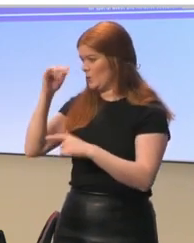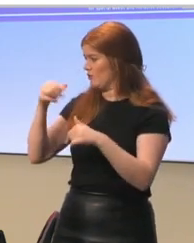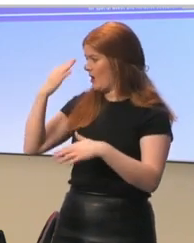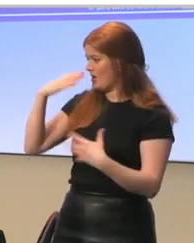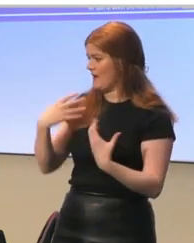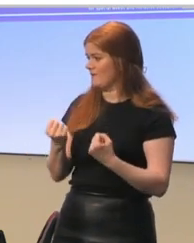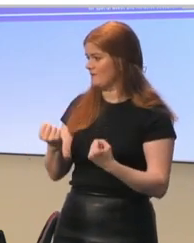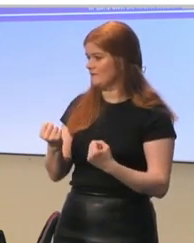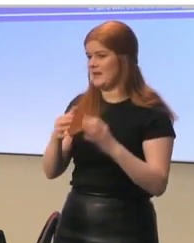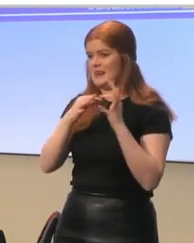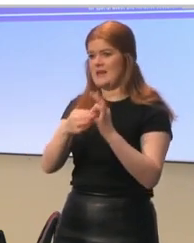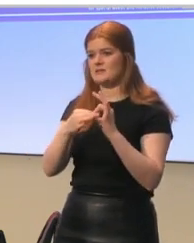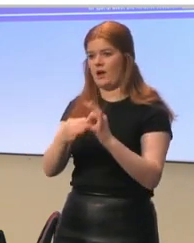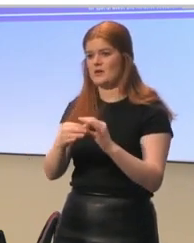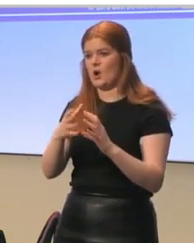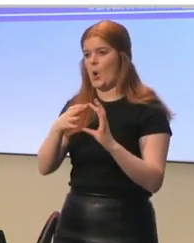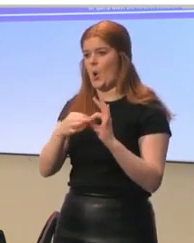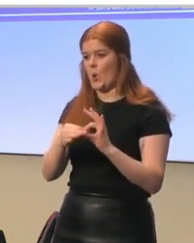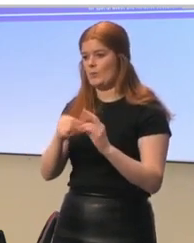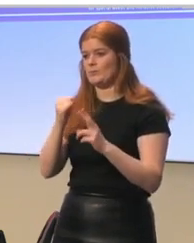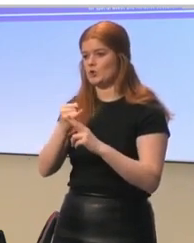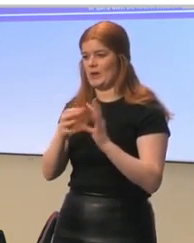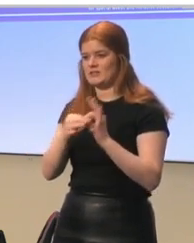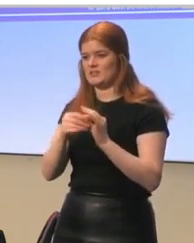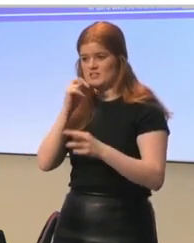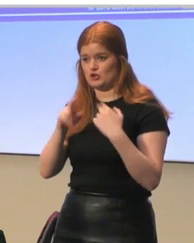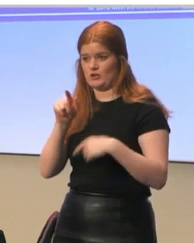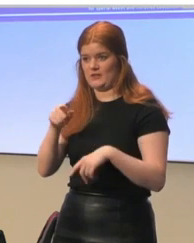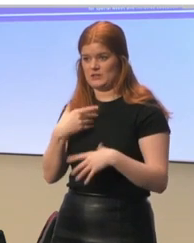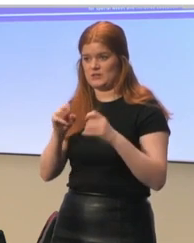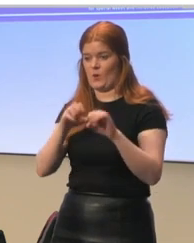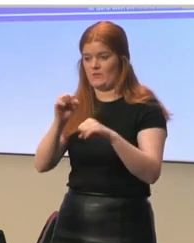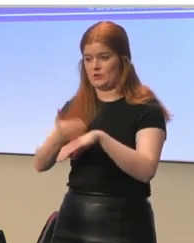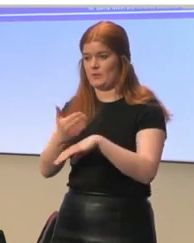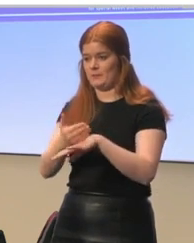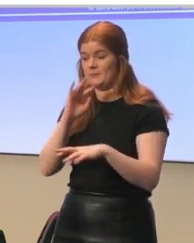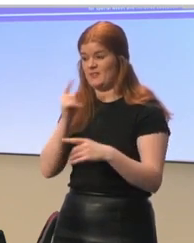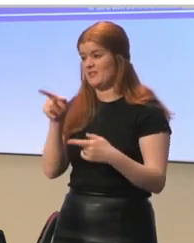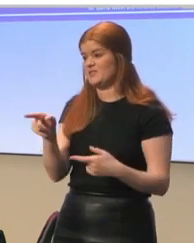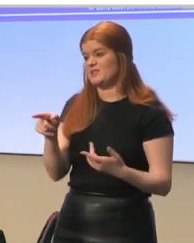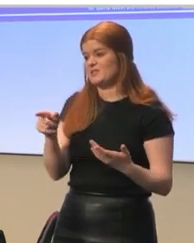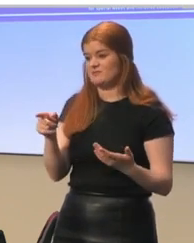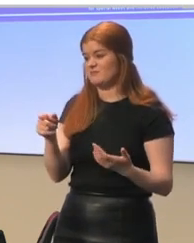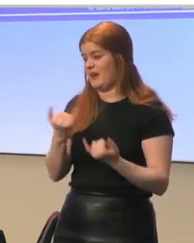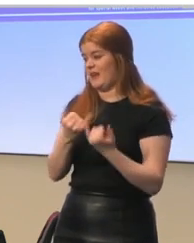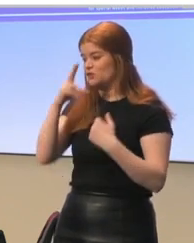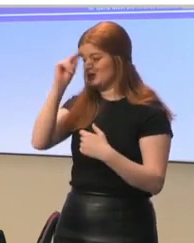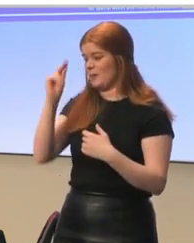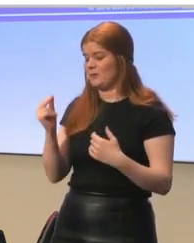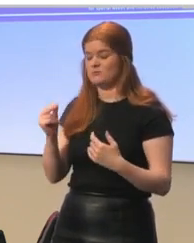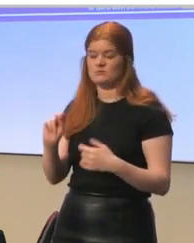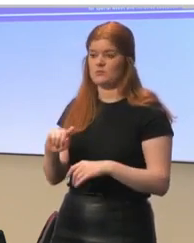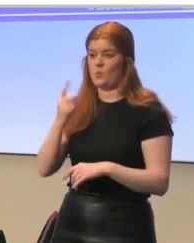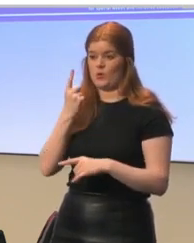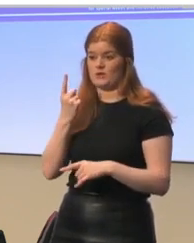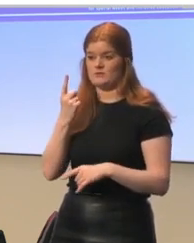have the liaison, home school liaison teacher, that actually takes over this position. So, this is, for example, one,